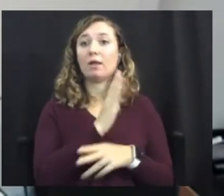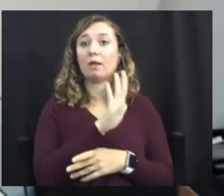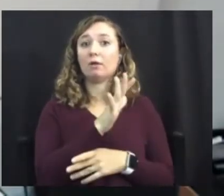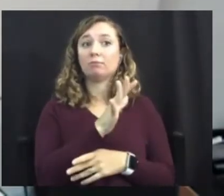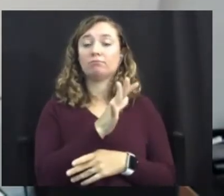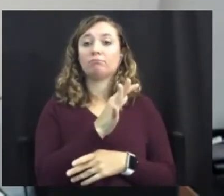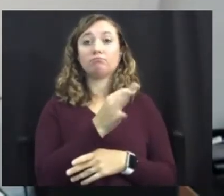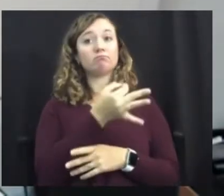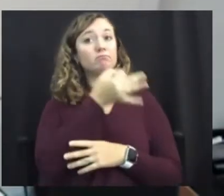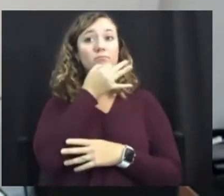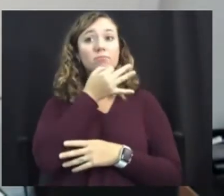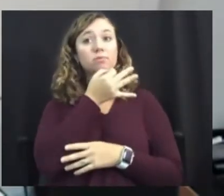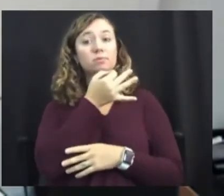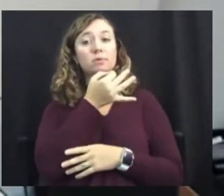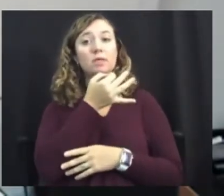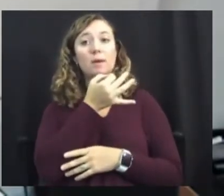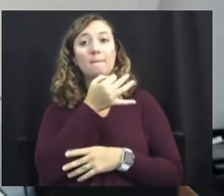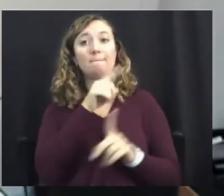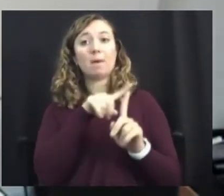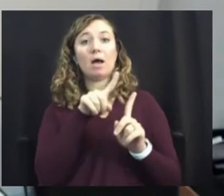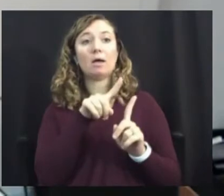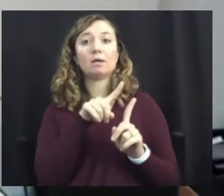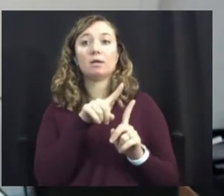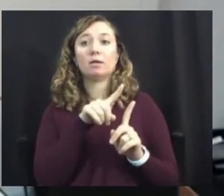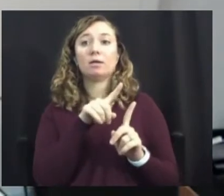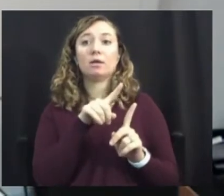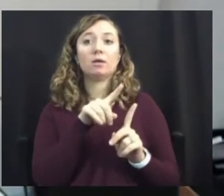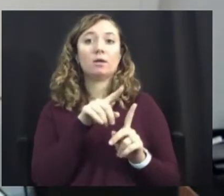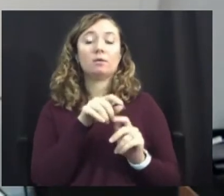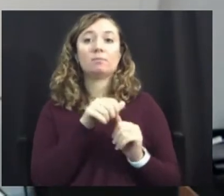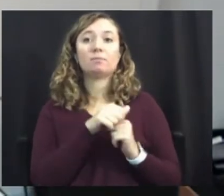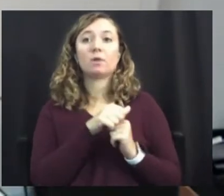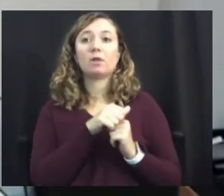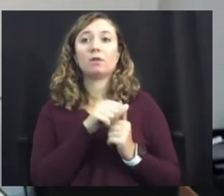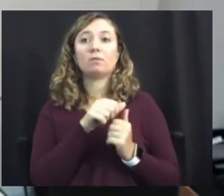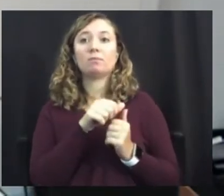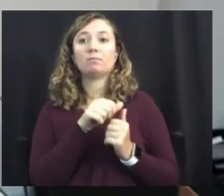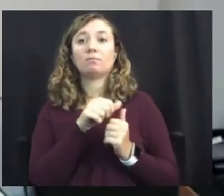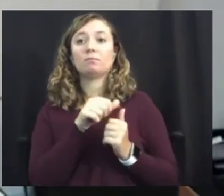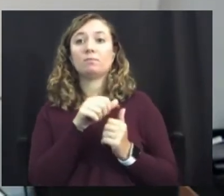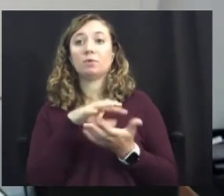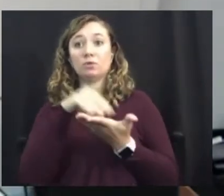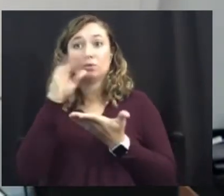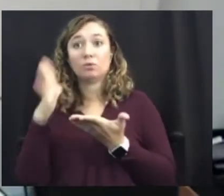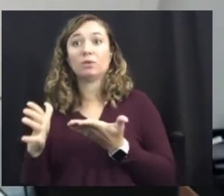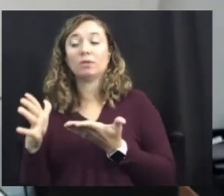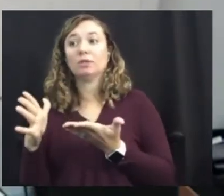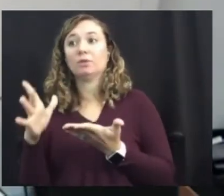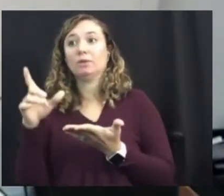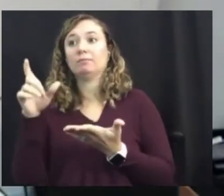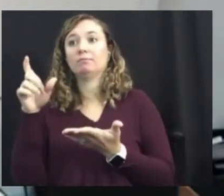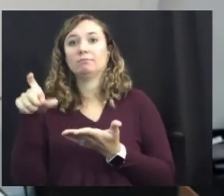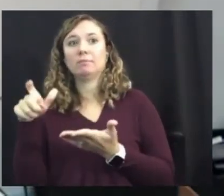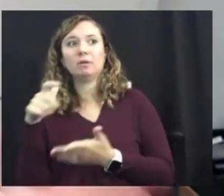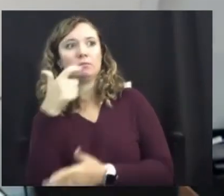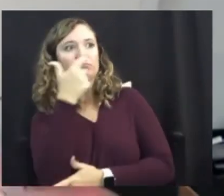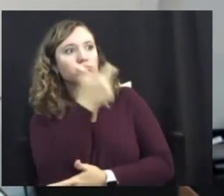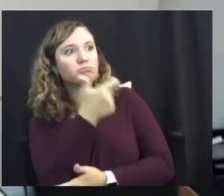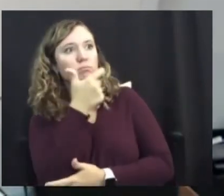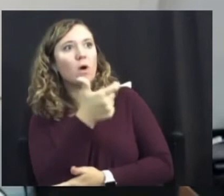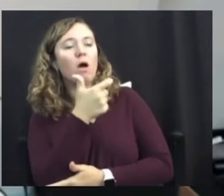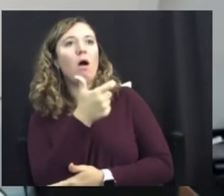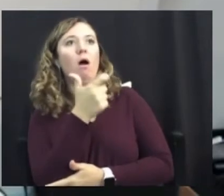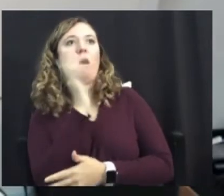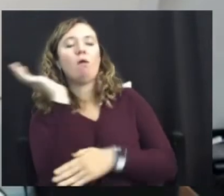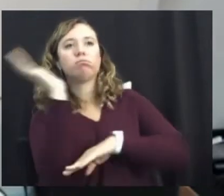expertise, but, you know, also the spoons that are required in order to, you know, manage a full day of interpretation as they, you know,